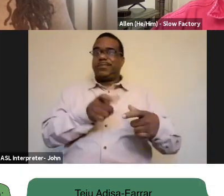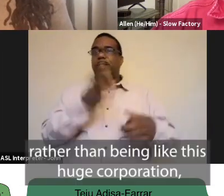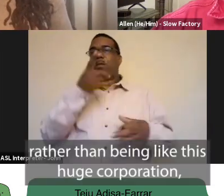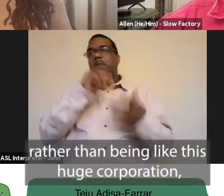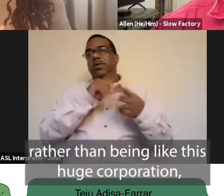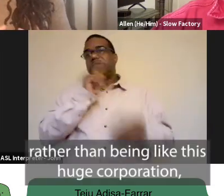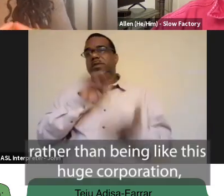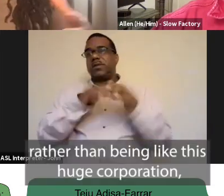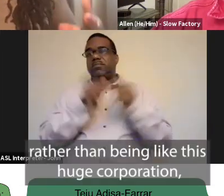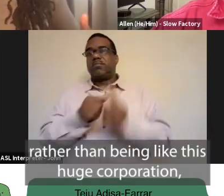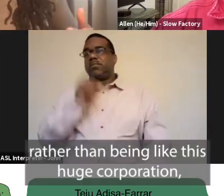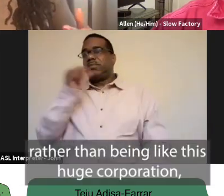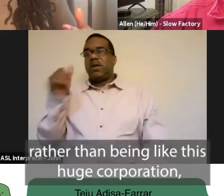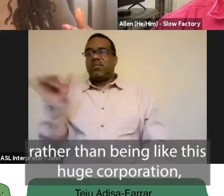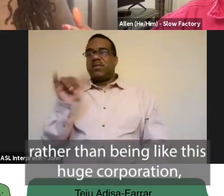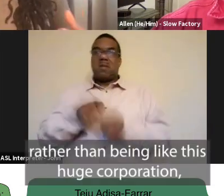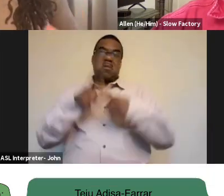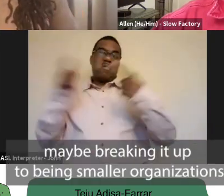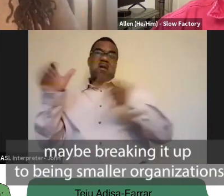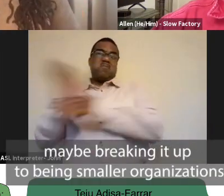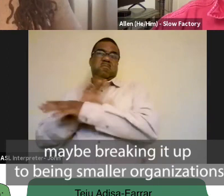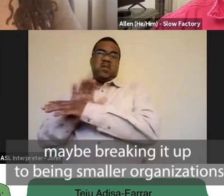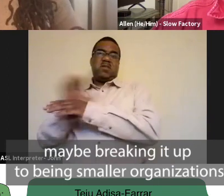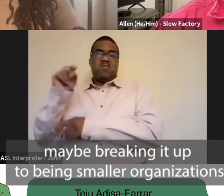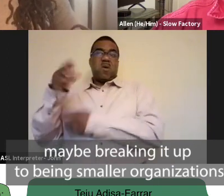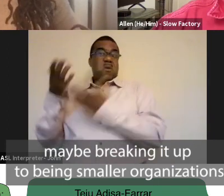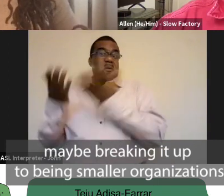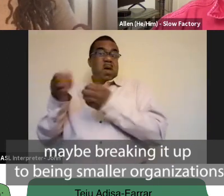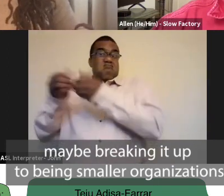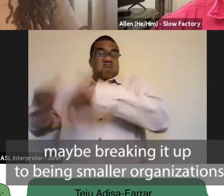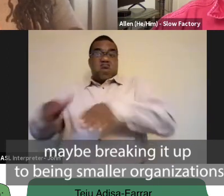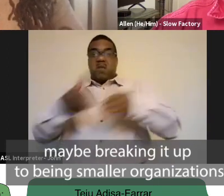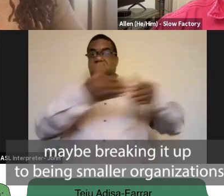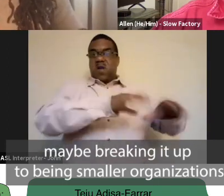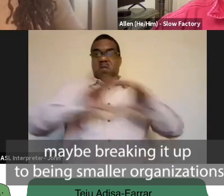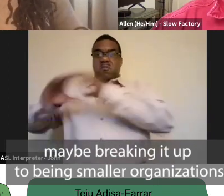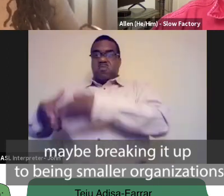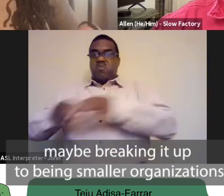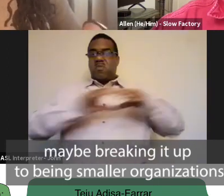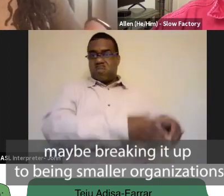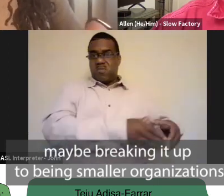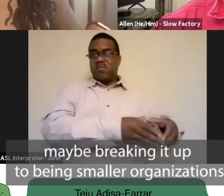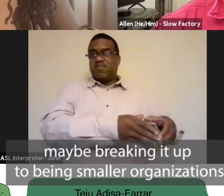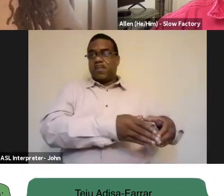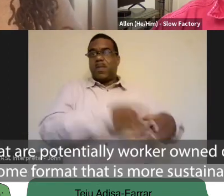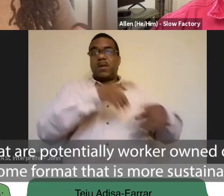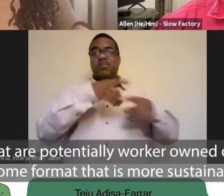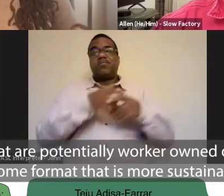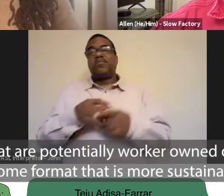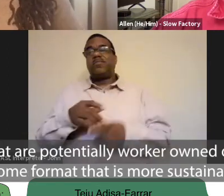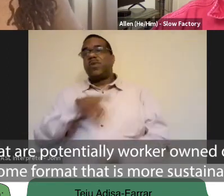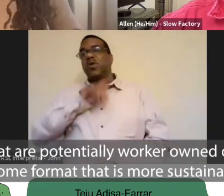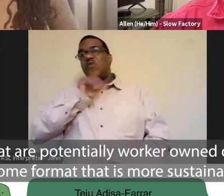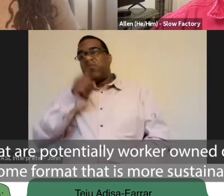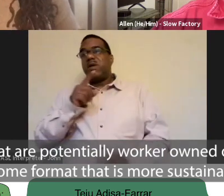rather than being like this huge corporation, maybe breaking it up to being smaller organizations that are